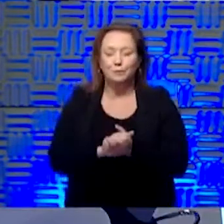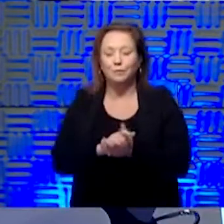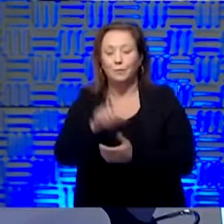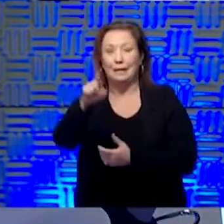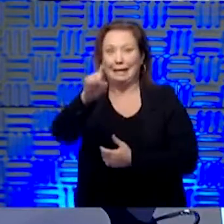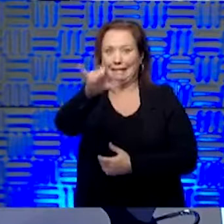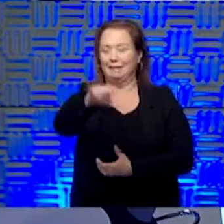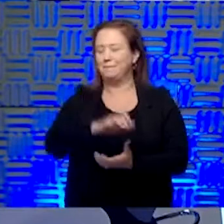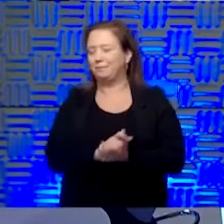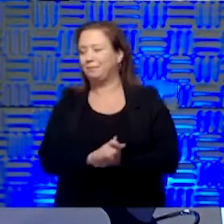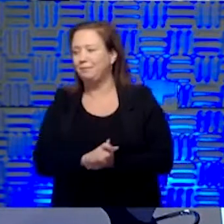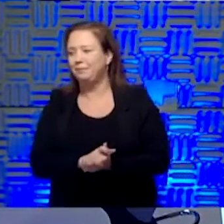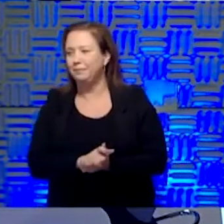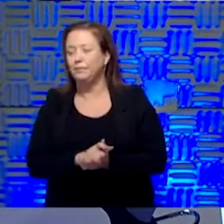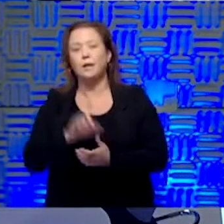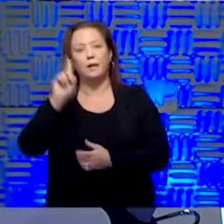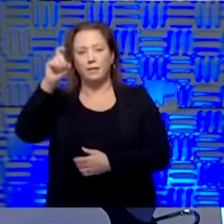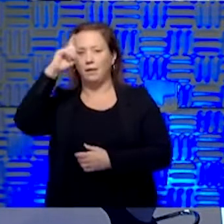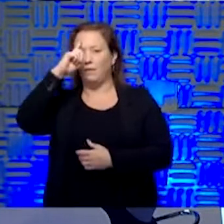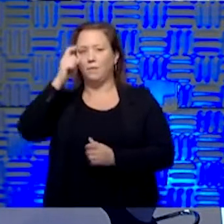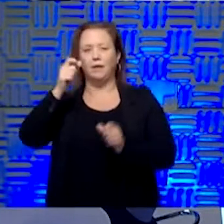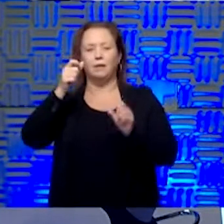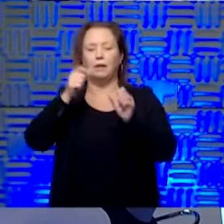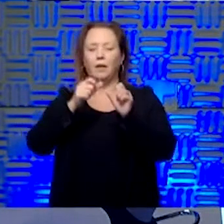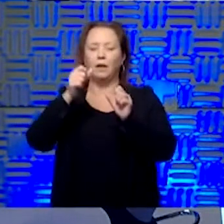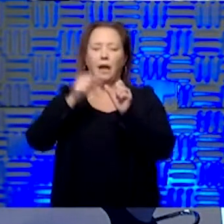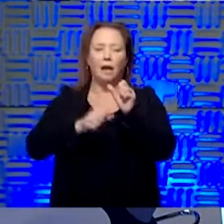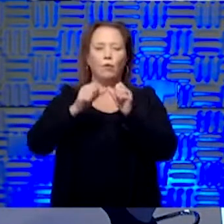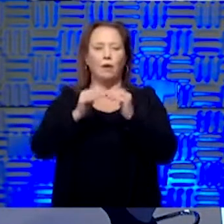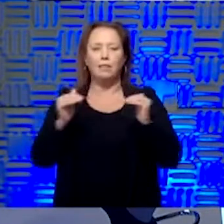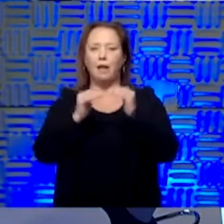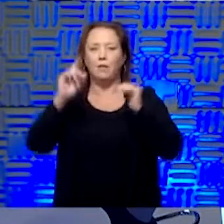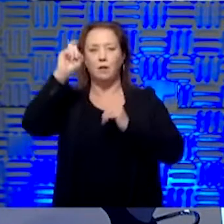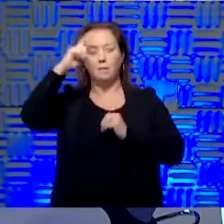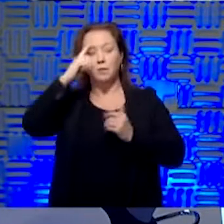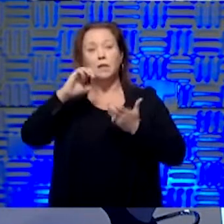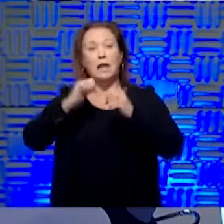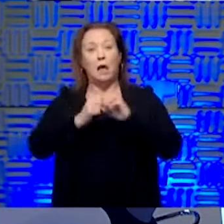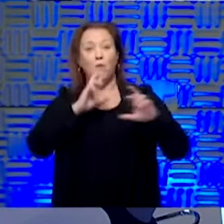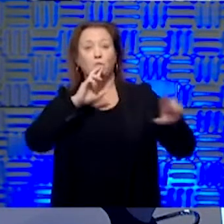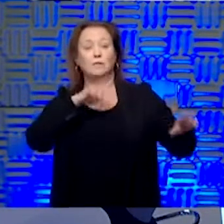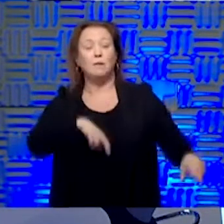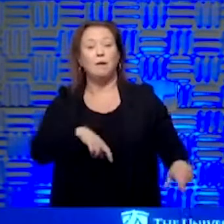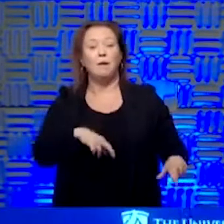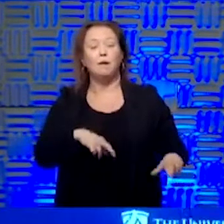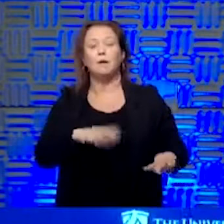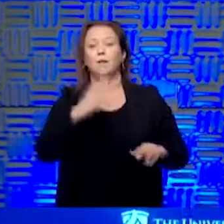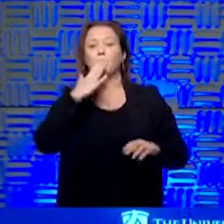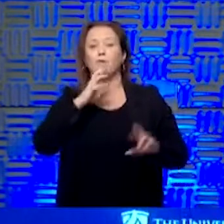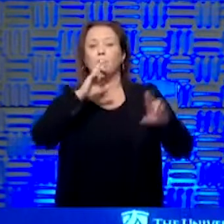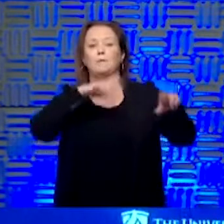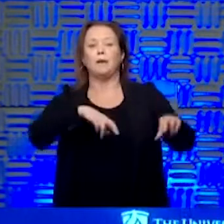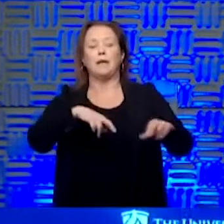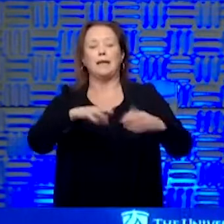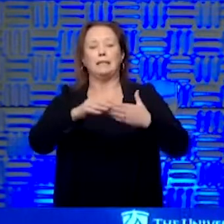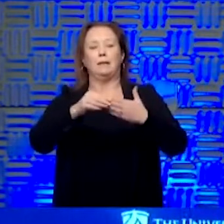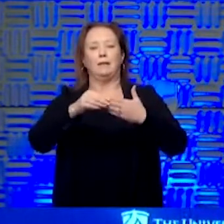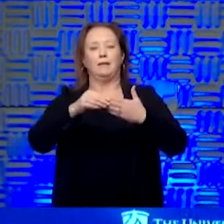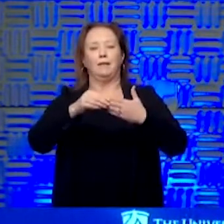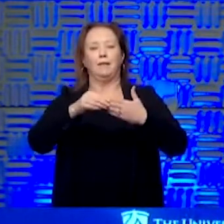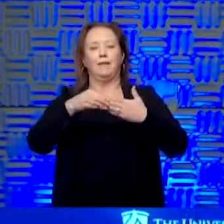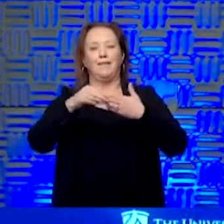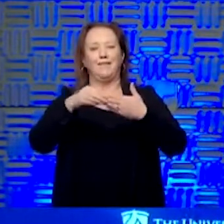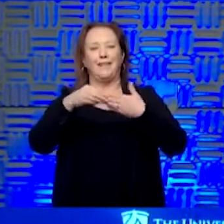the government, I know every level of government is trying to figure out how they respond to this. One of the good responses has been the loosening of the regulations